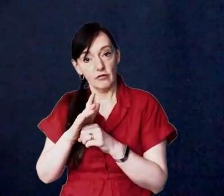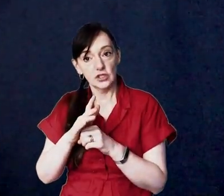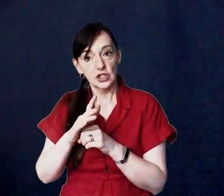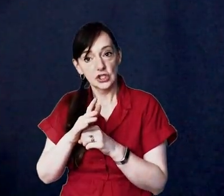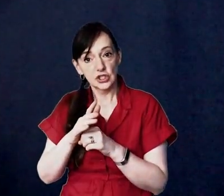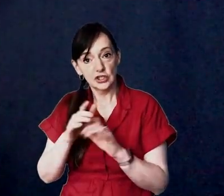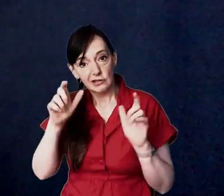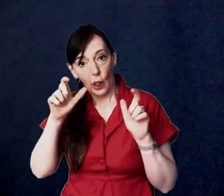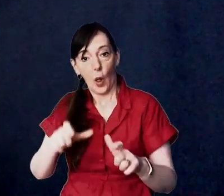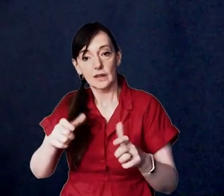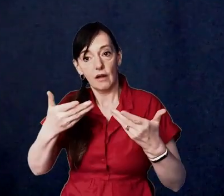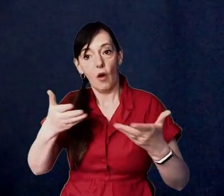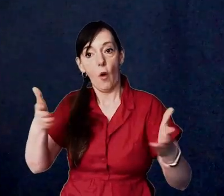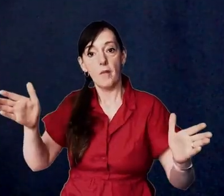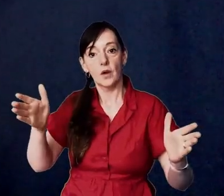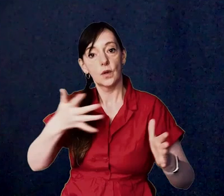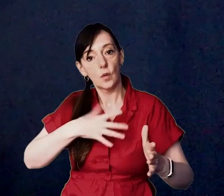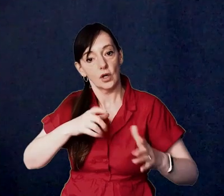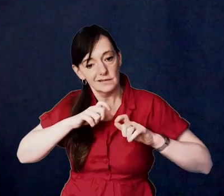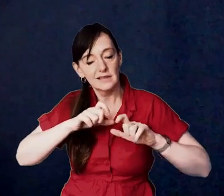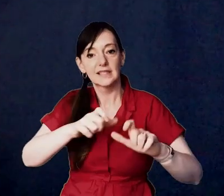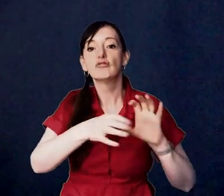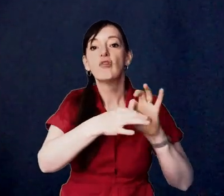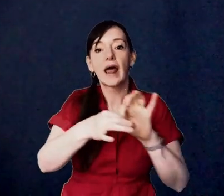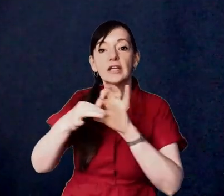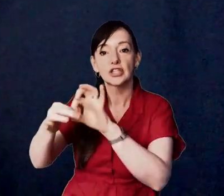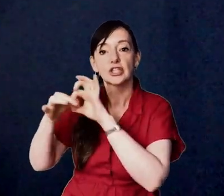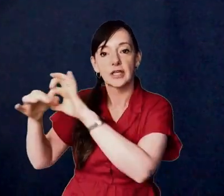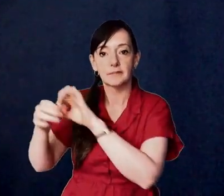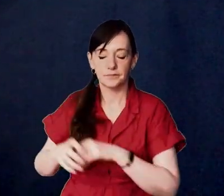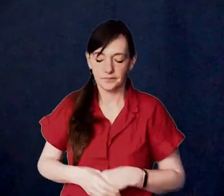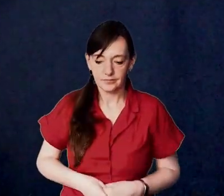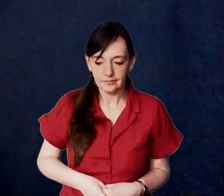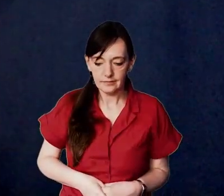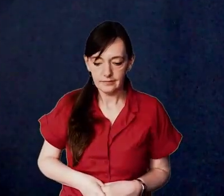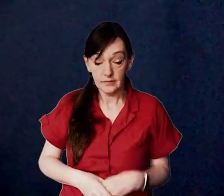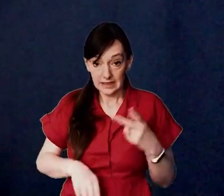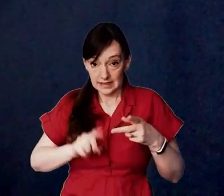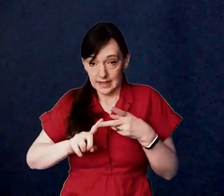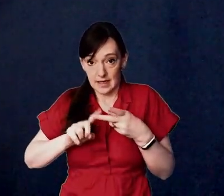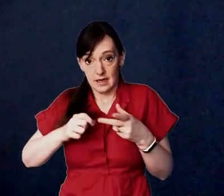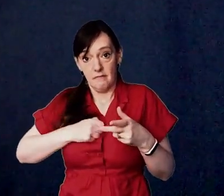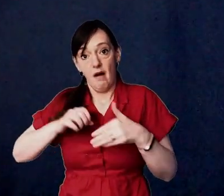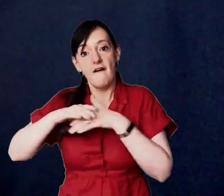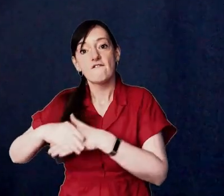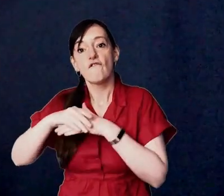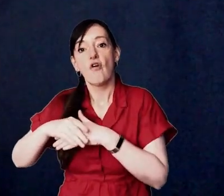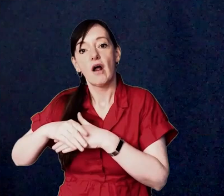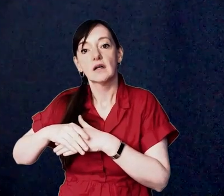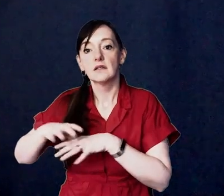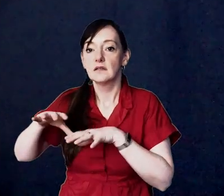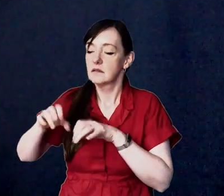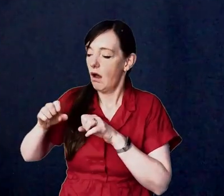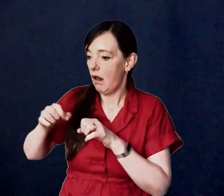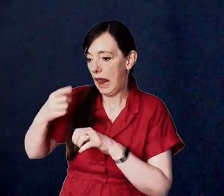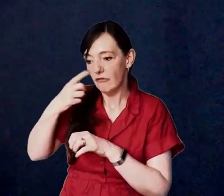we sowed there second idea comes not from me but from a friend a friend said to me that what they started doing was they looked to see whether their community